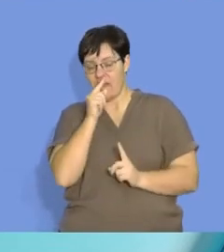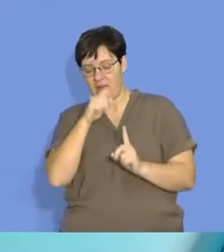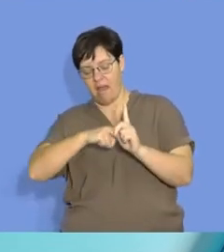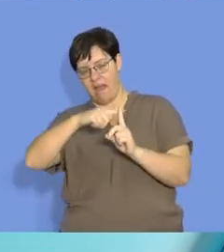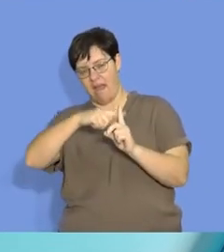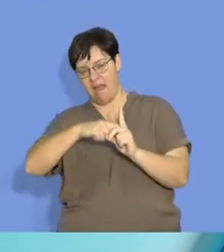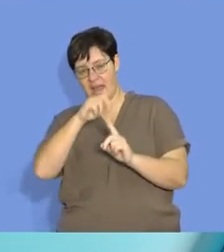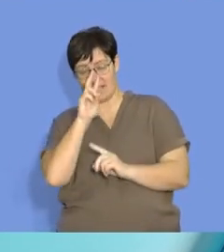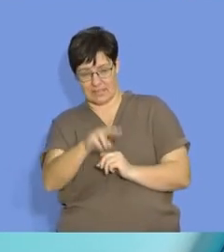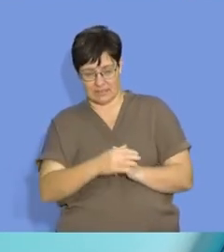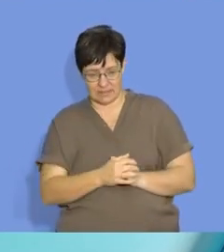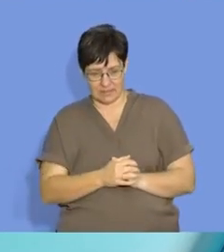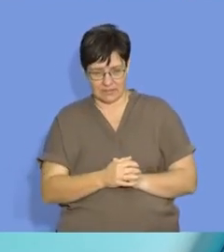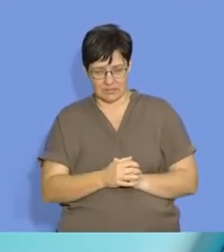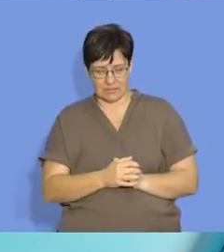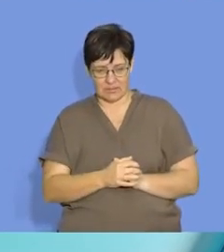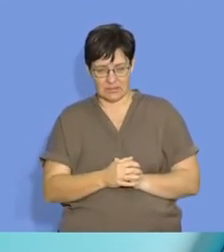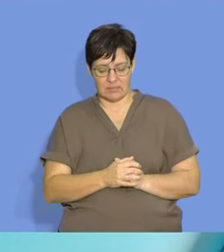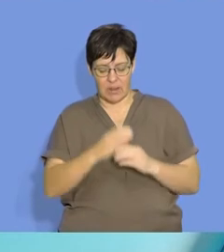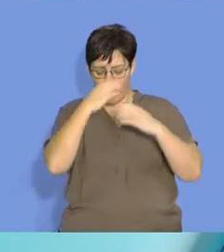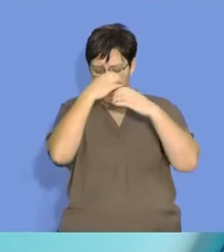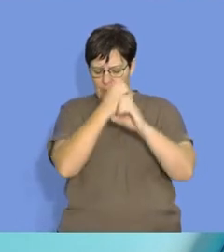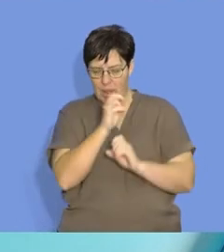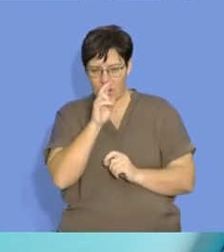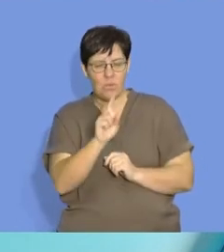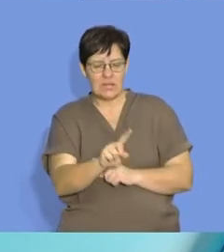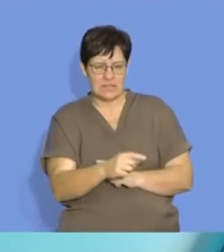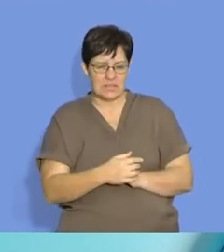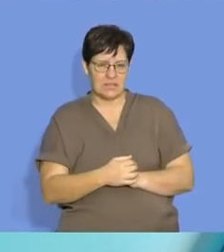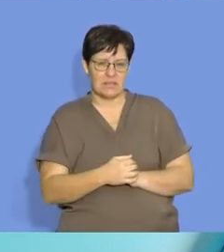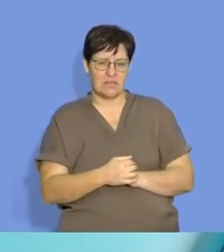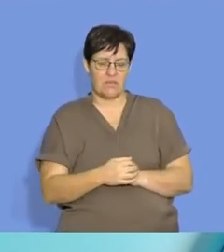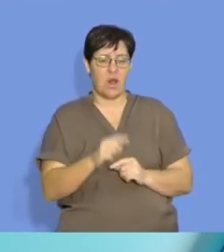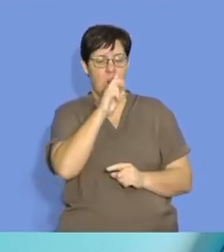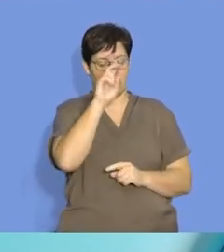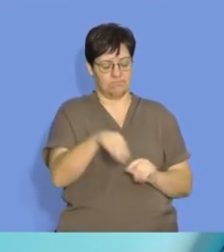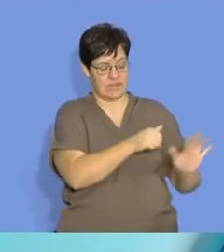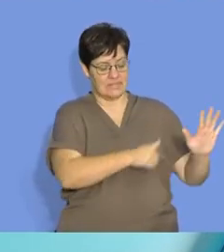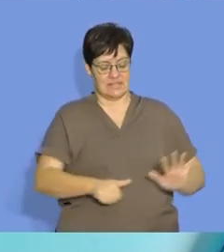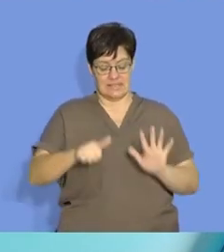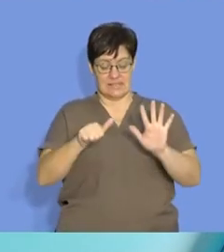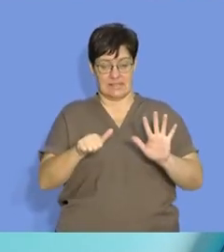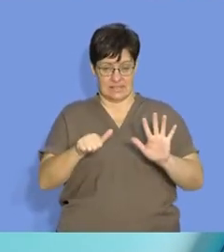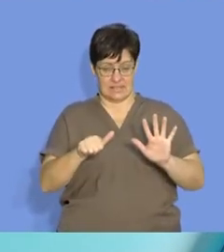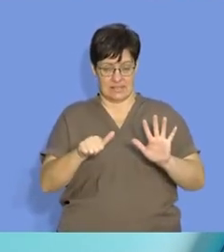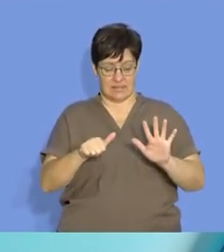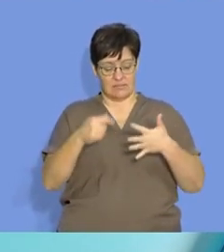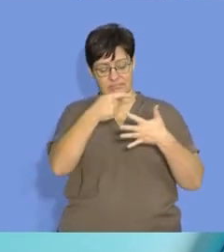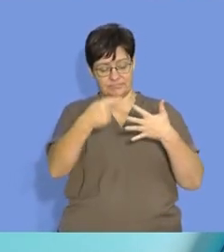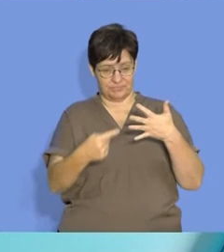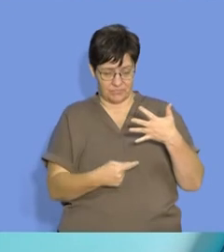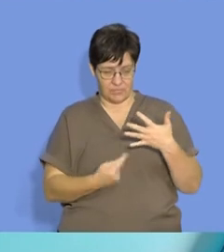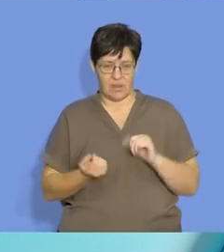thermometer. So on a macroscopic view, we are quickly going to look at the six factors that